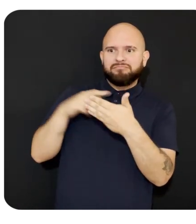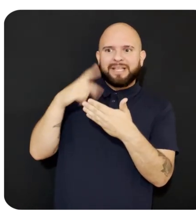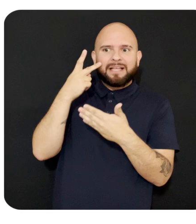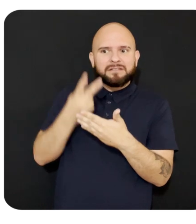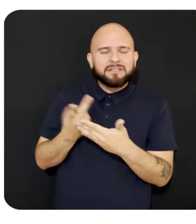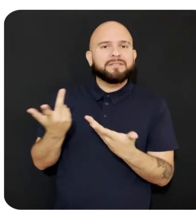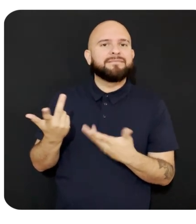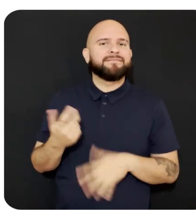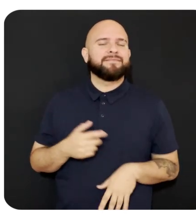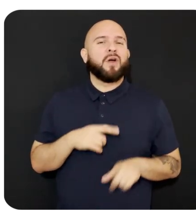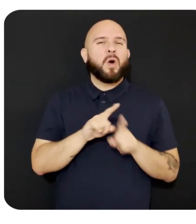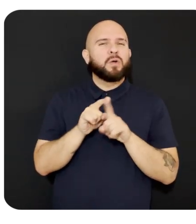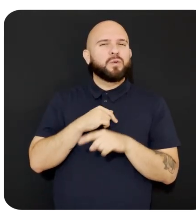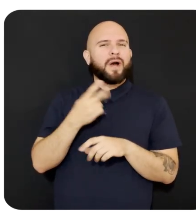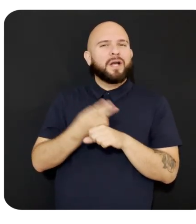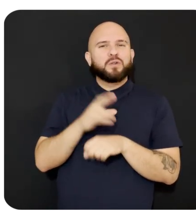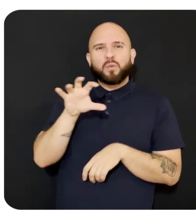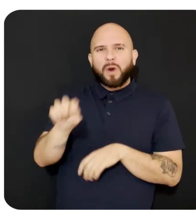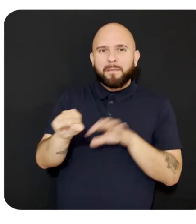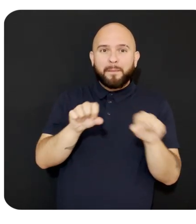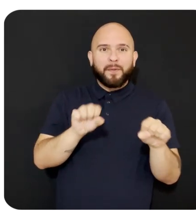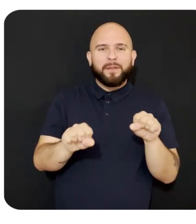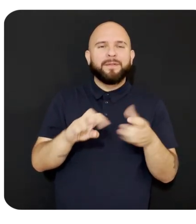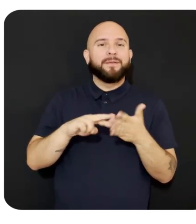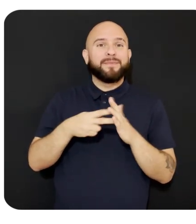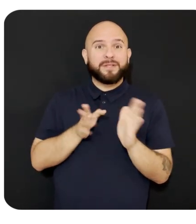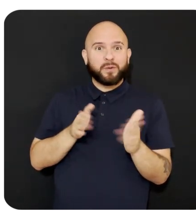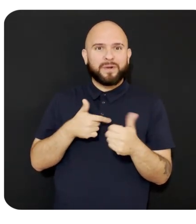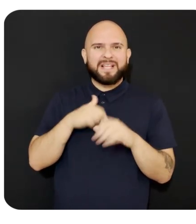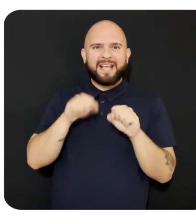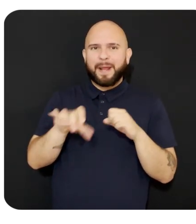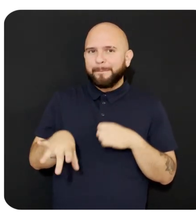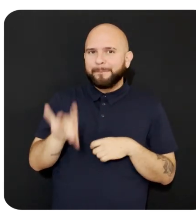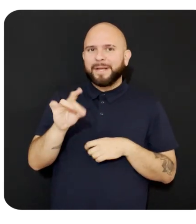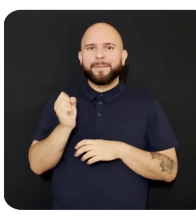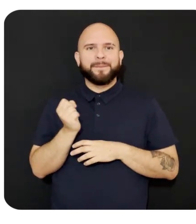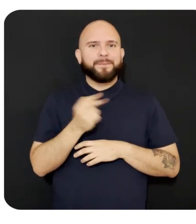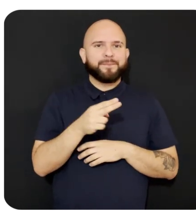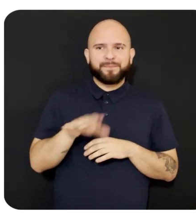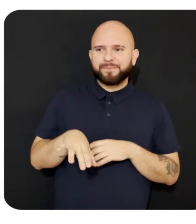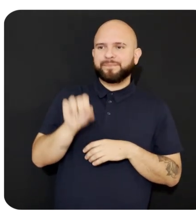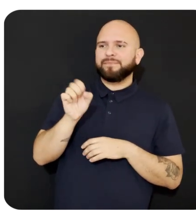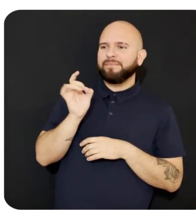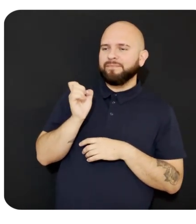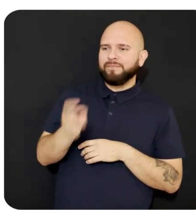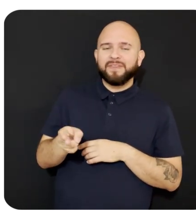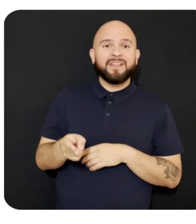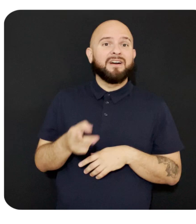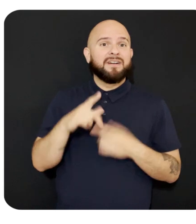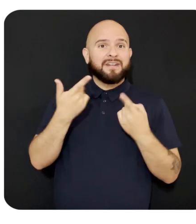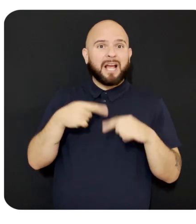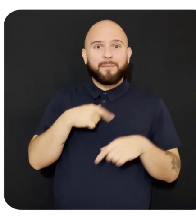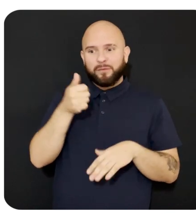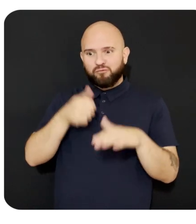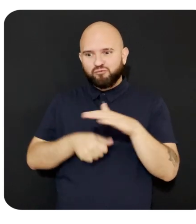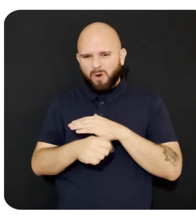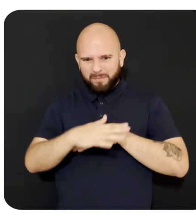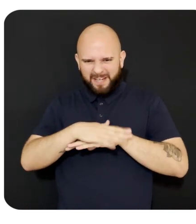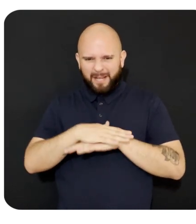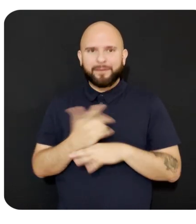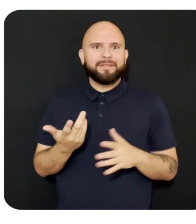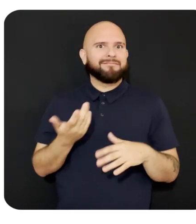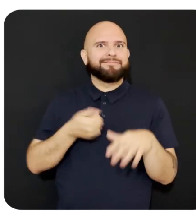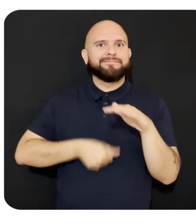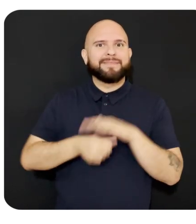I can now pick up the crates and throw them around the room. Note that as they drop behind the table, they are also occluded. At this point, we've loaded